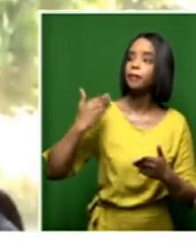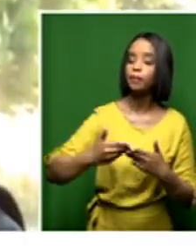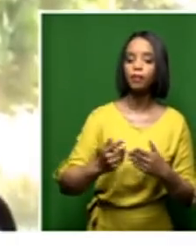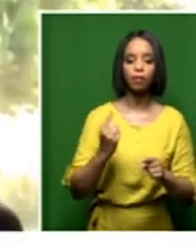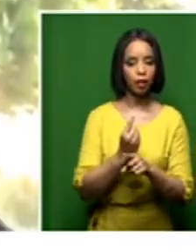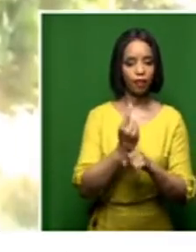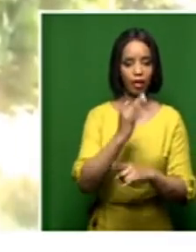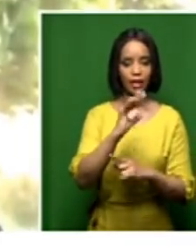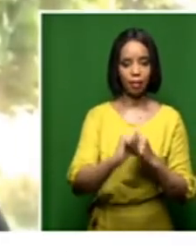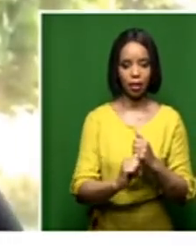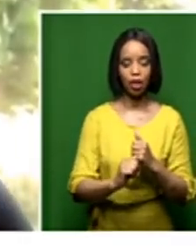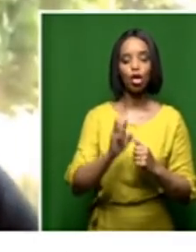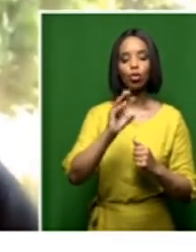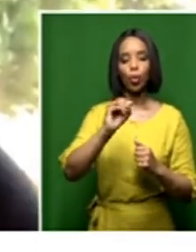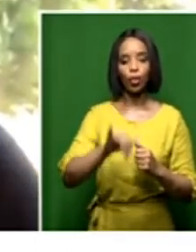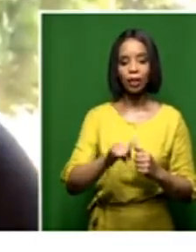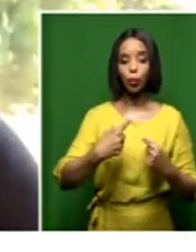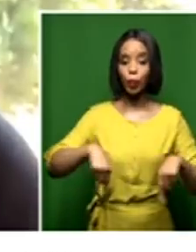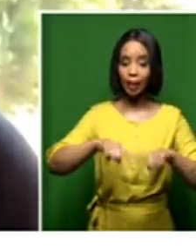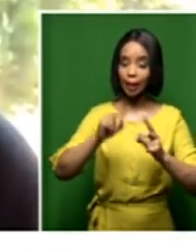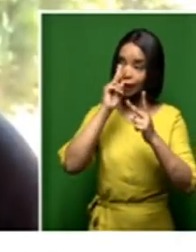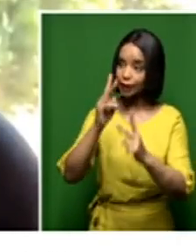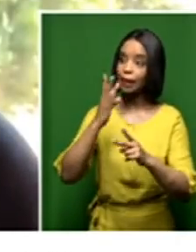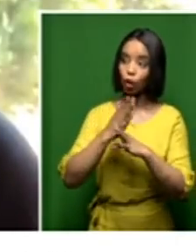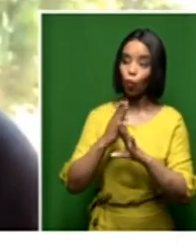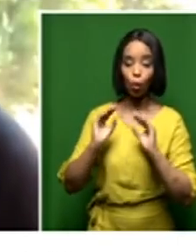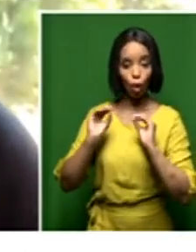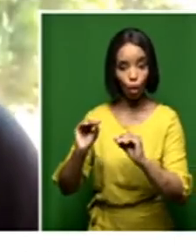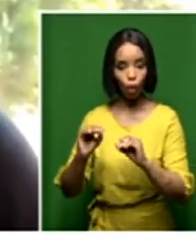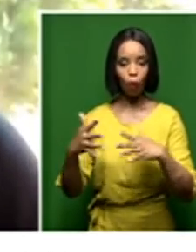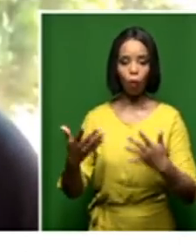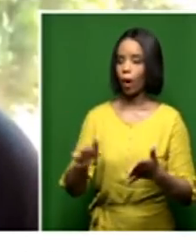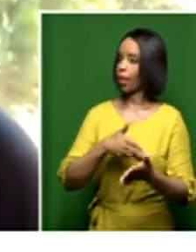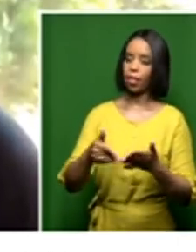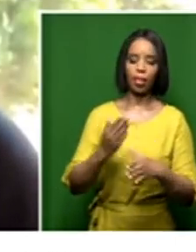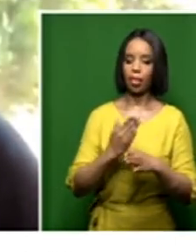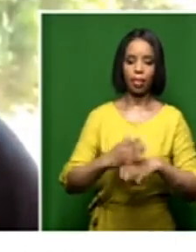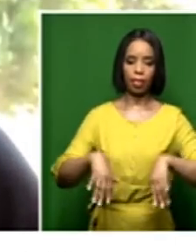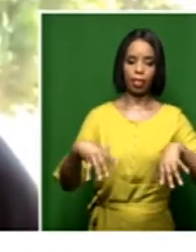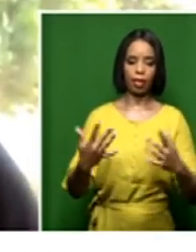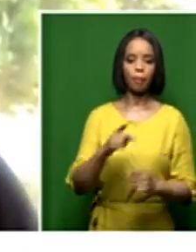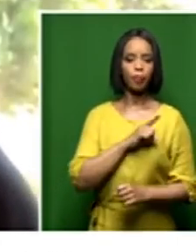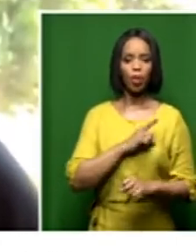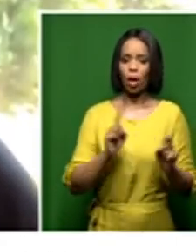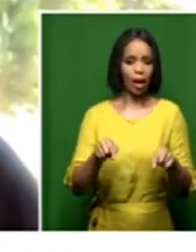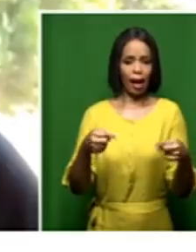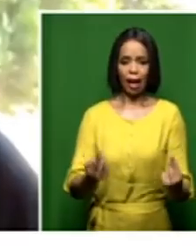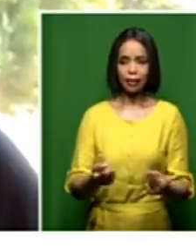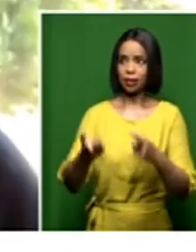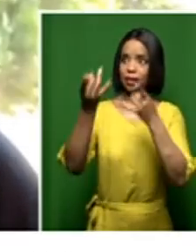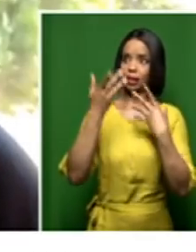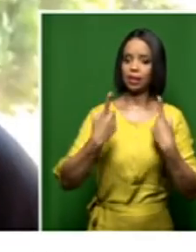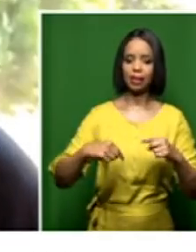not there, and were able to, because it can be explained that after so many years,